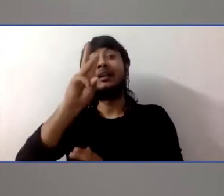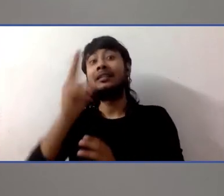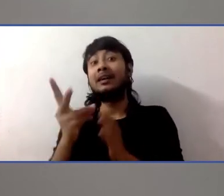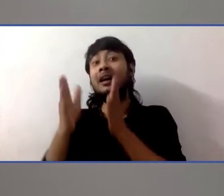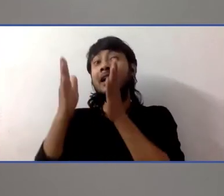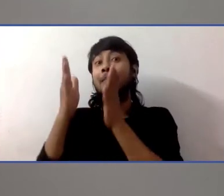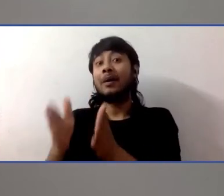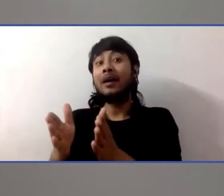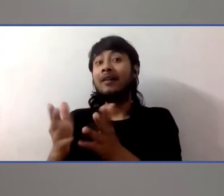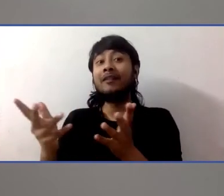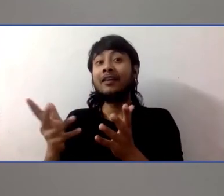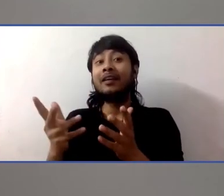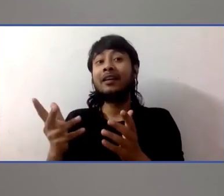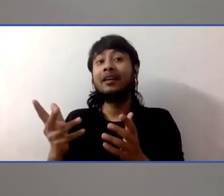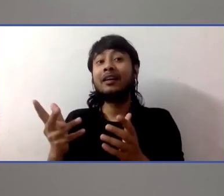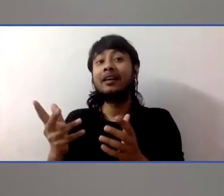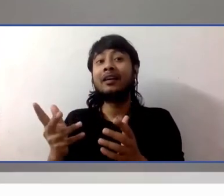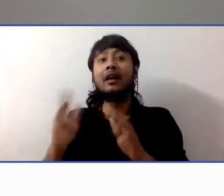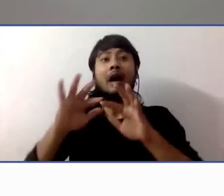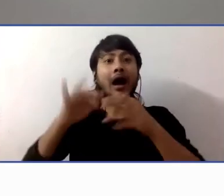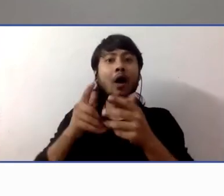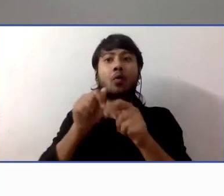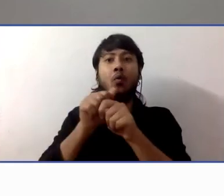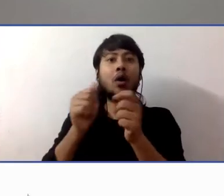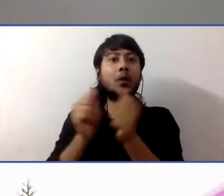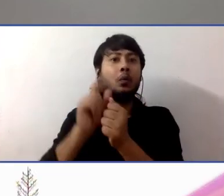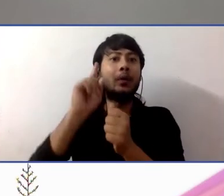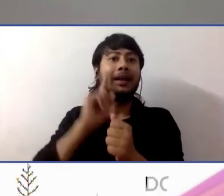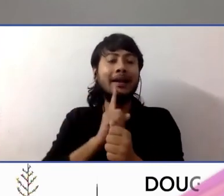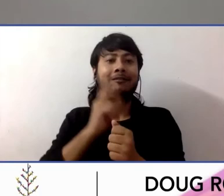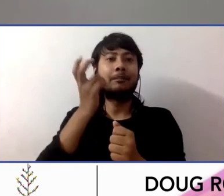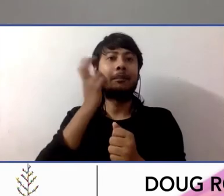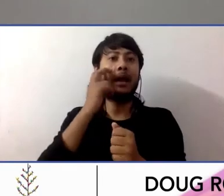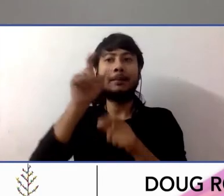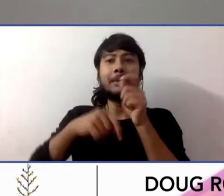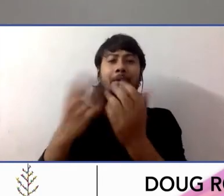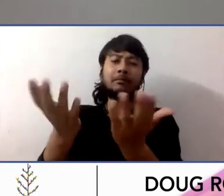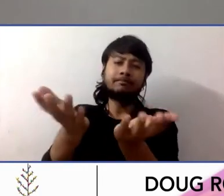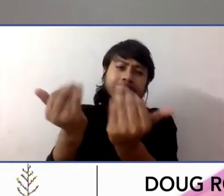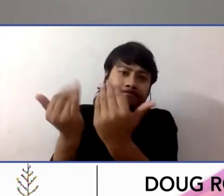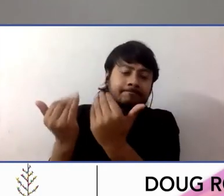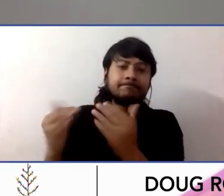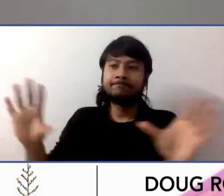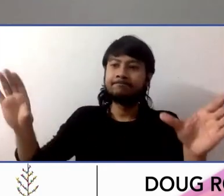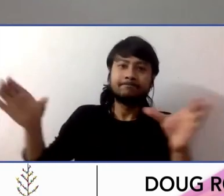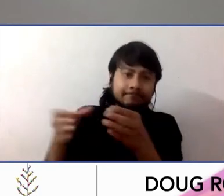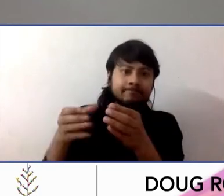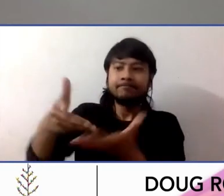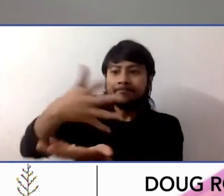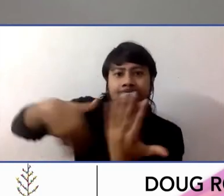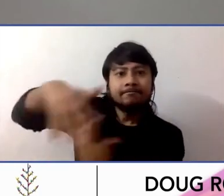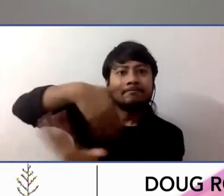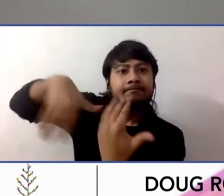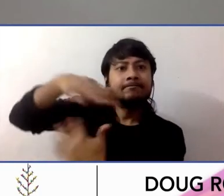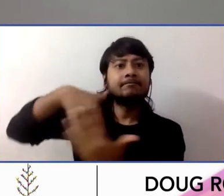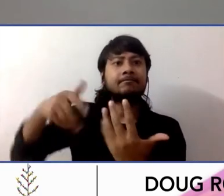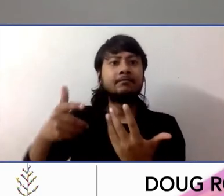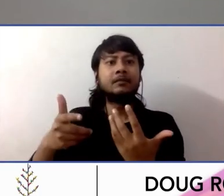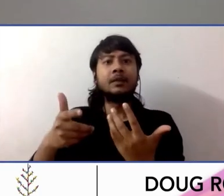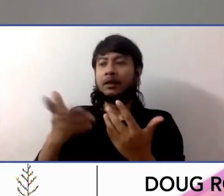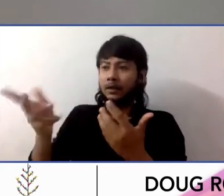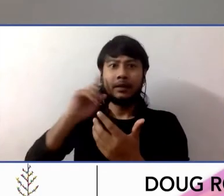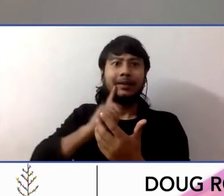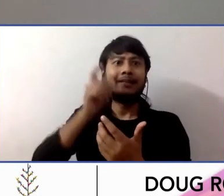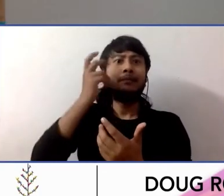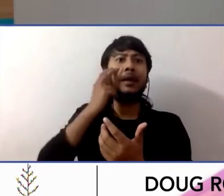also have an opportunity to highlight so many other great voices in the DeafBlind community and have our audiences get to hear directly from the community.